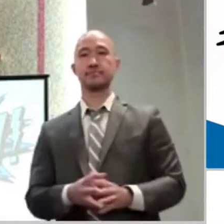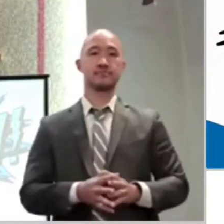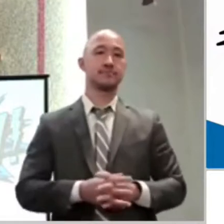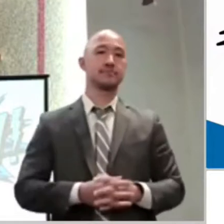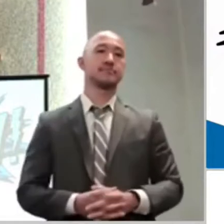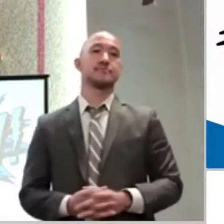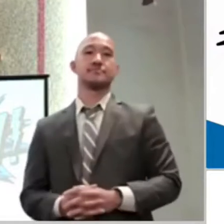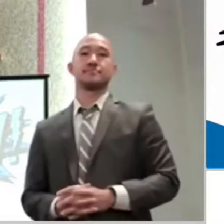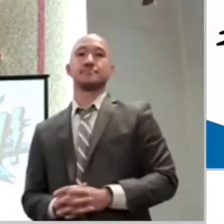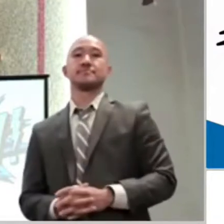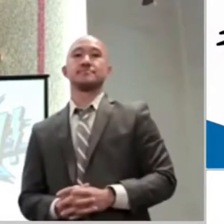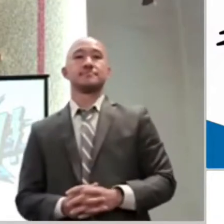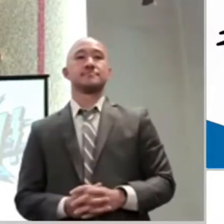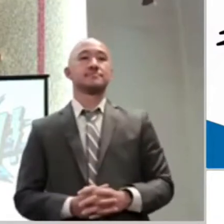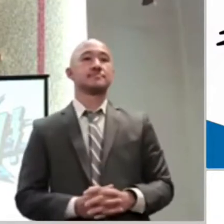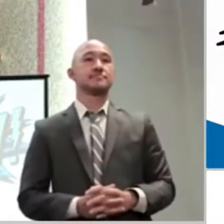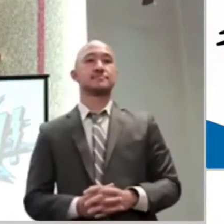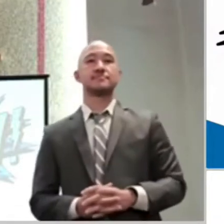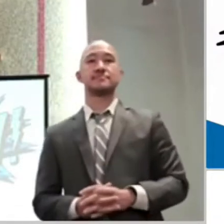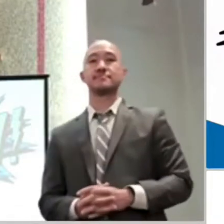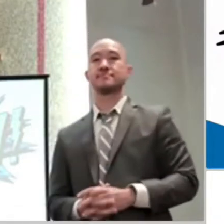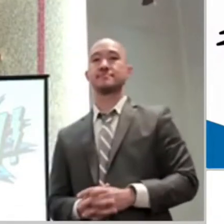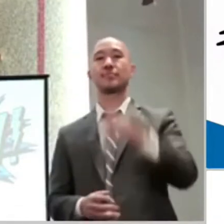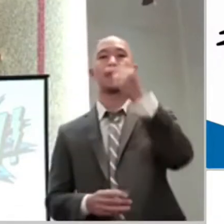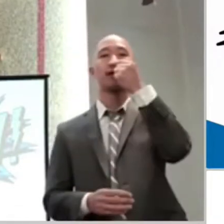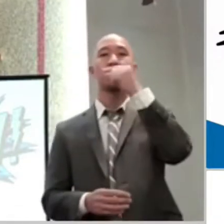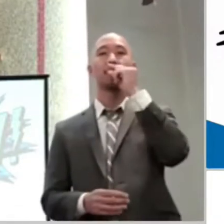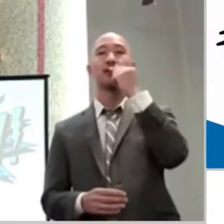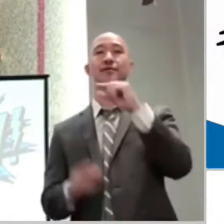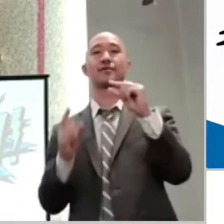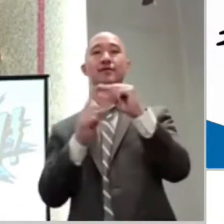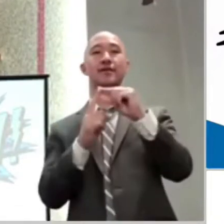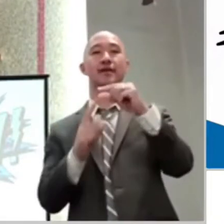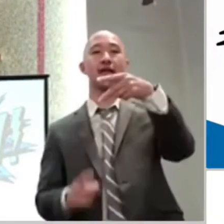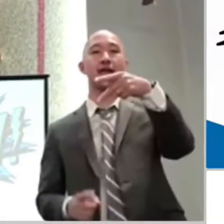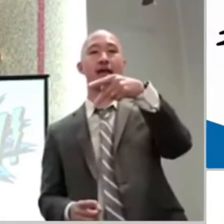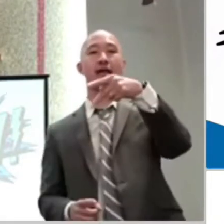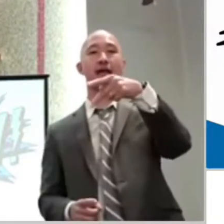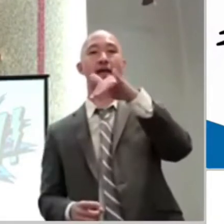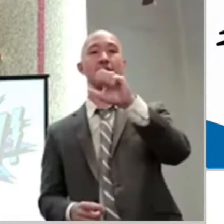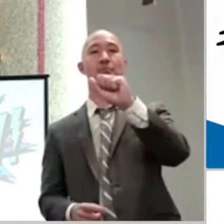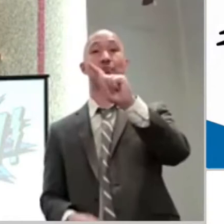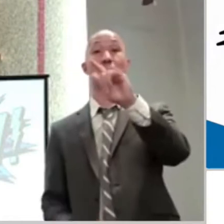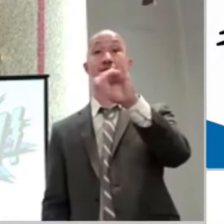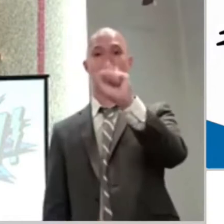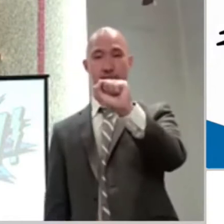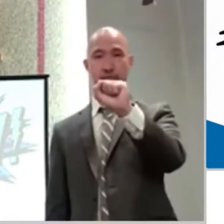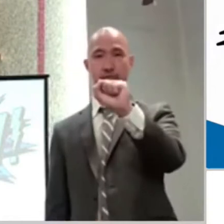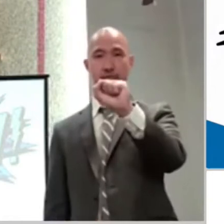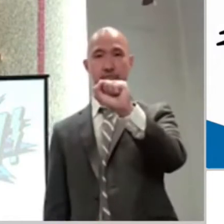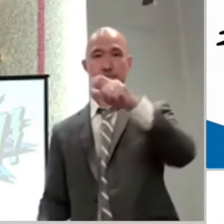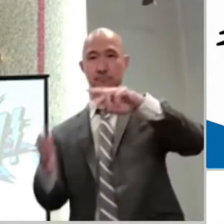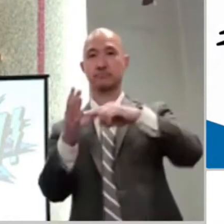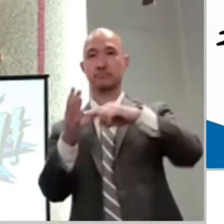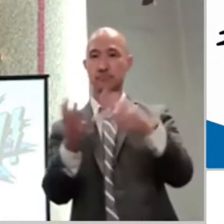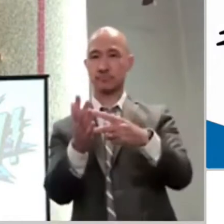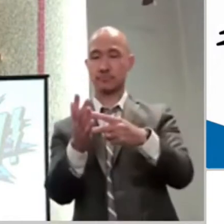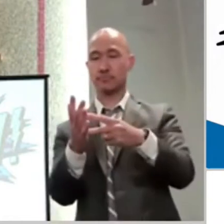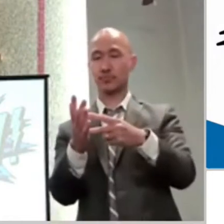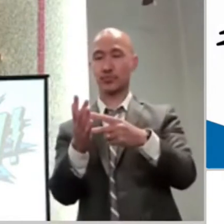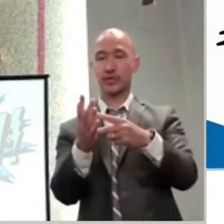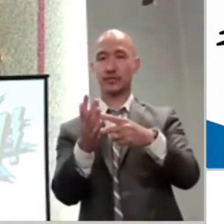word, its root is to trust, to obey, to have confidence in, to believe. So